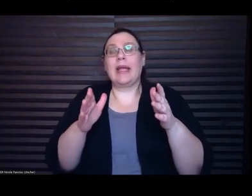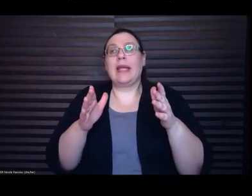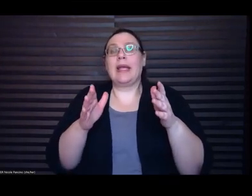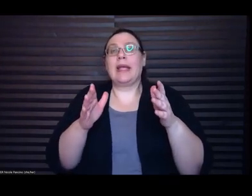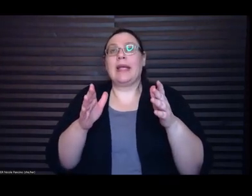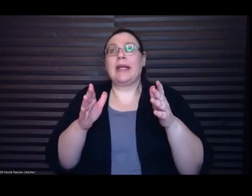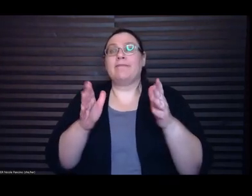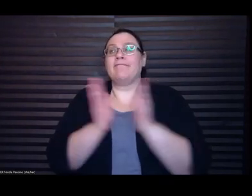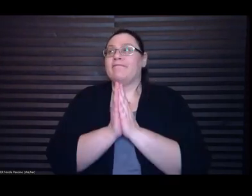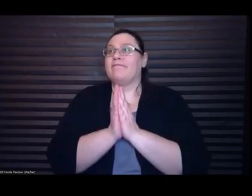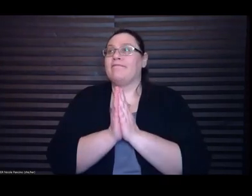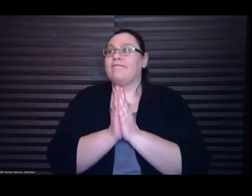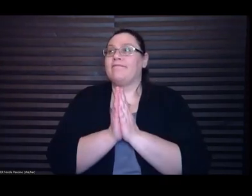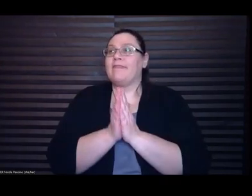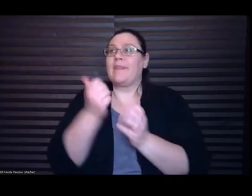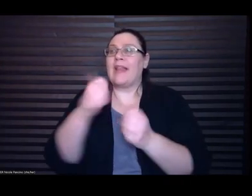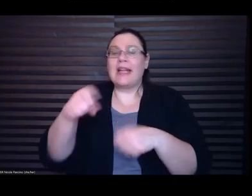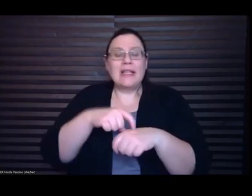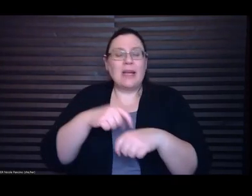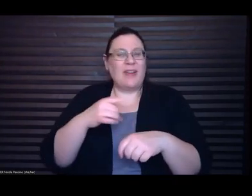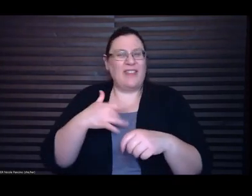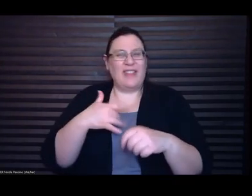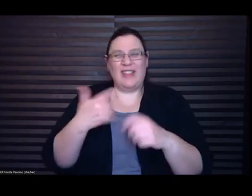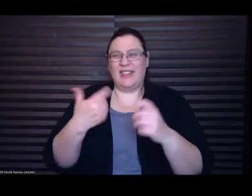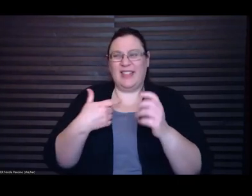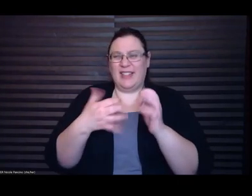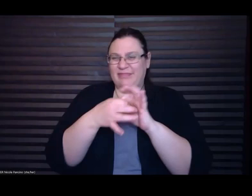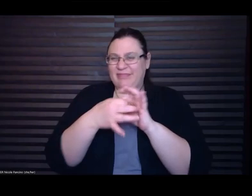or I don't know where the scene is going